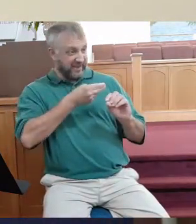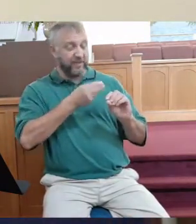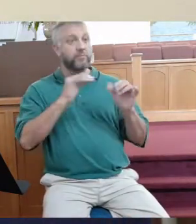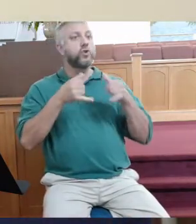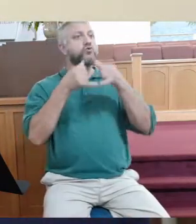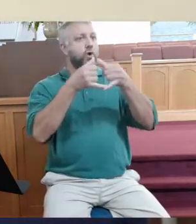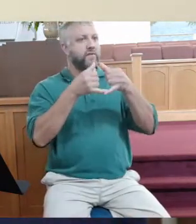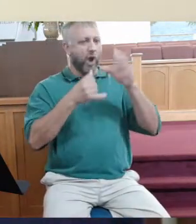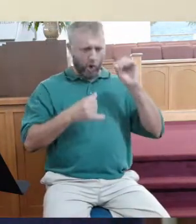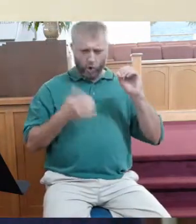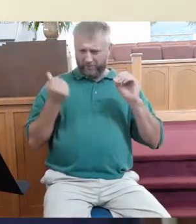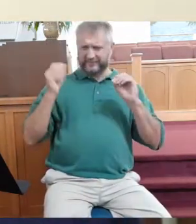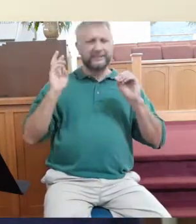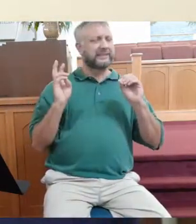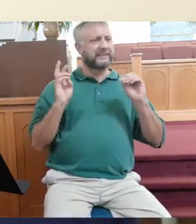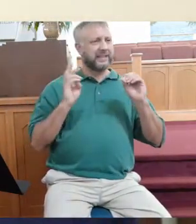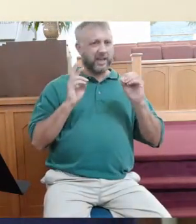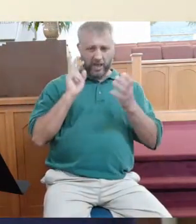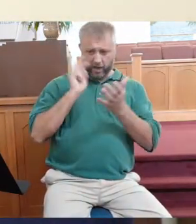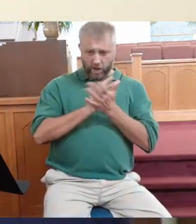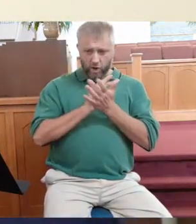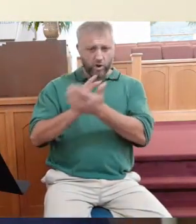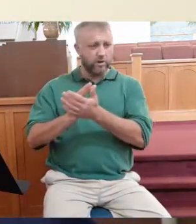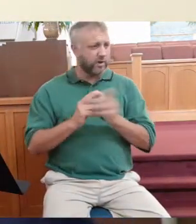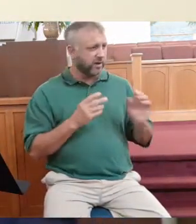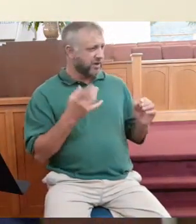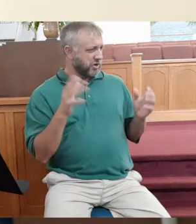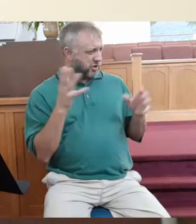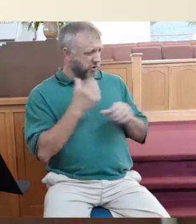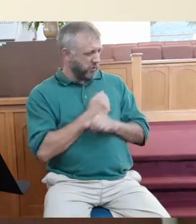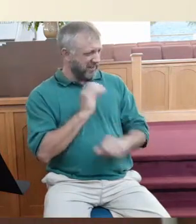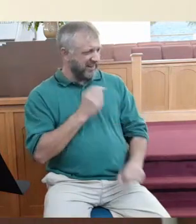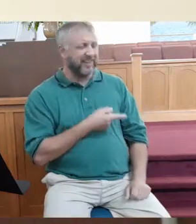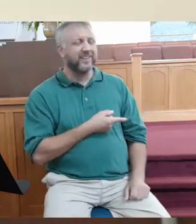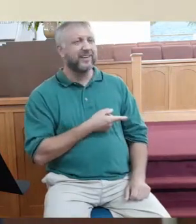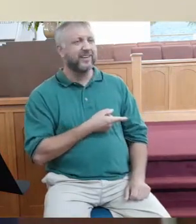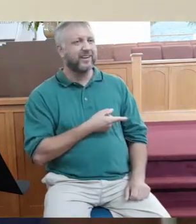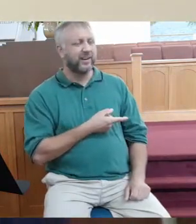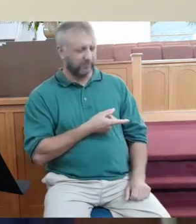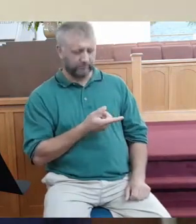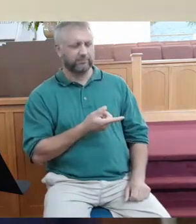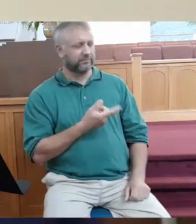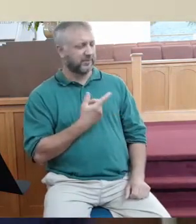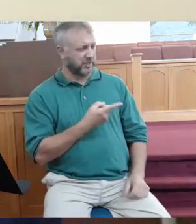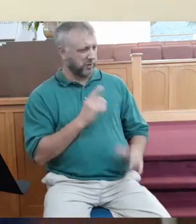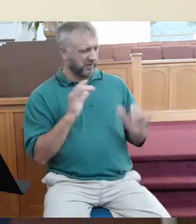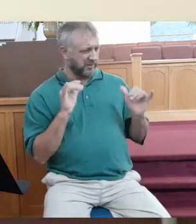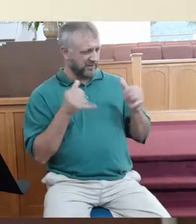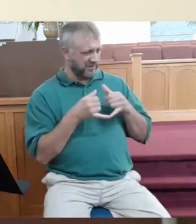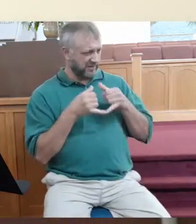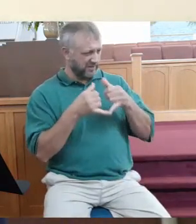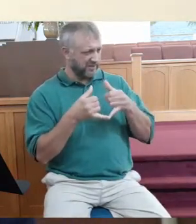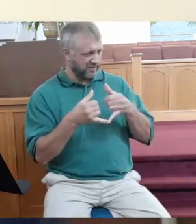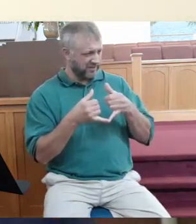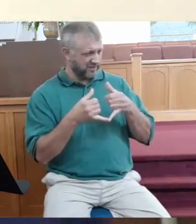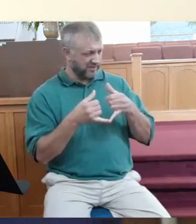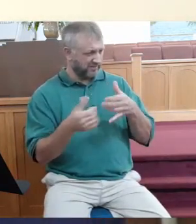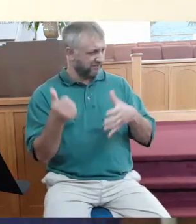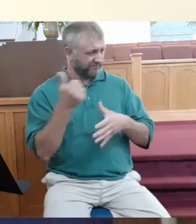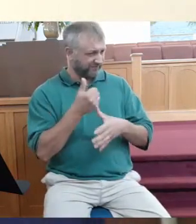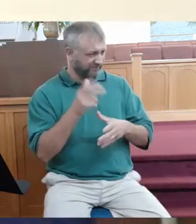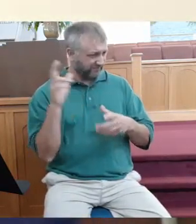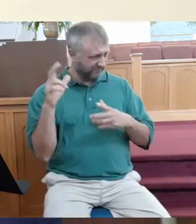Trophy. They're the champs. Well, that make any sense. They didn't even win a game. How in the world are they the champs? You see,